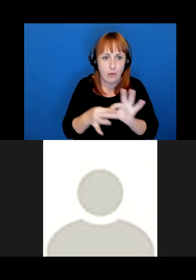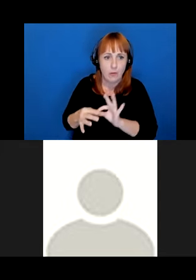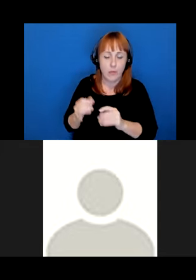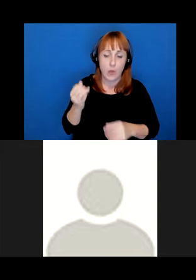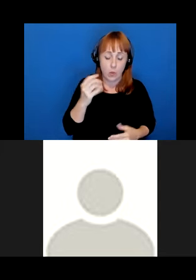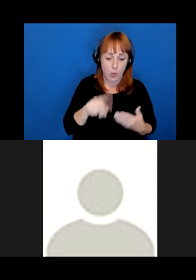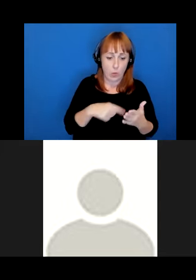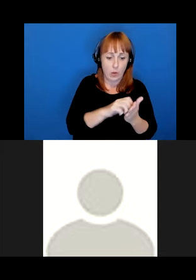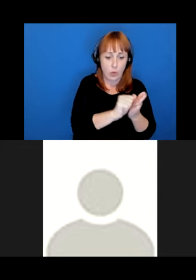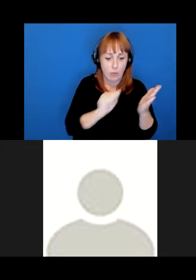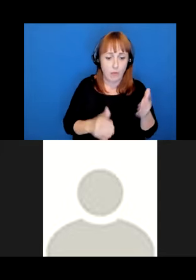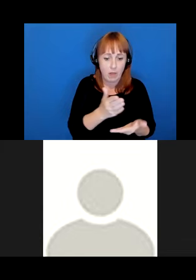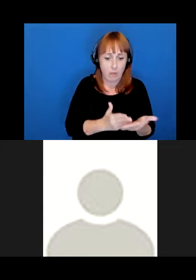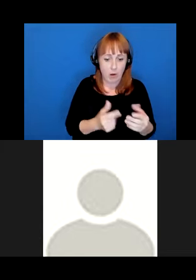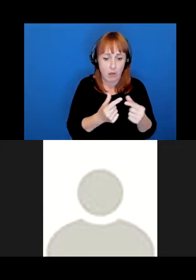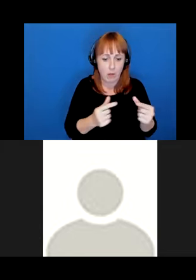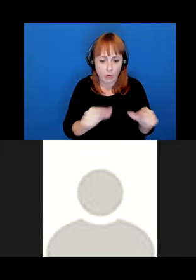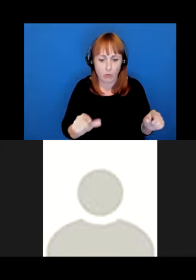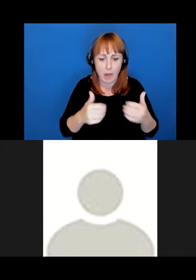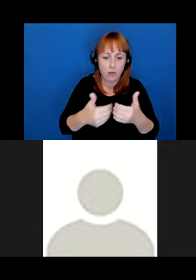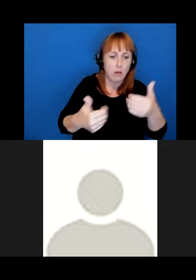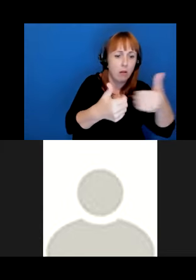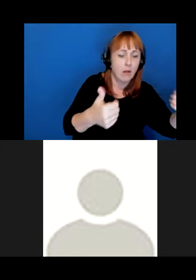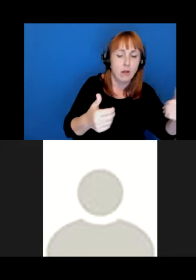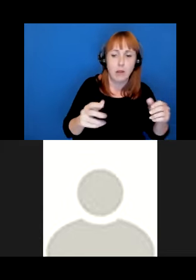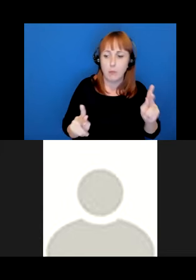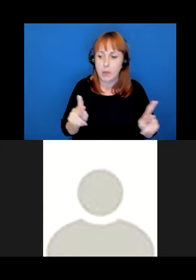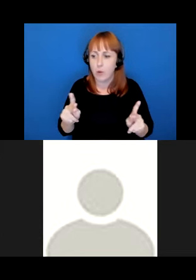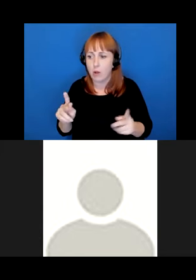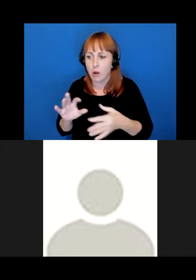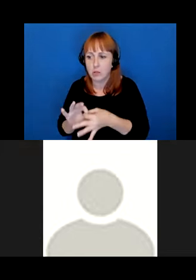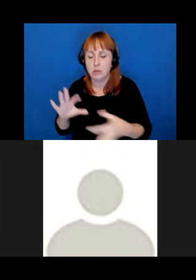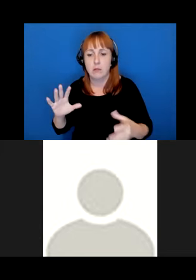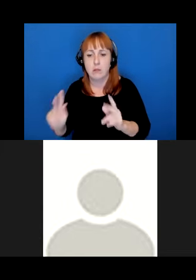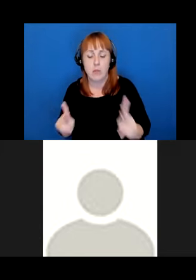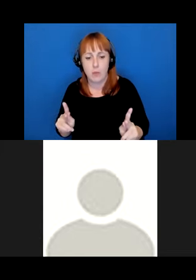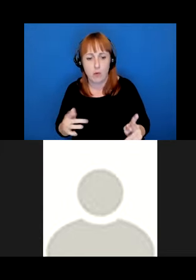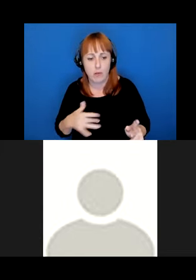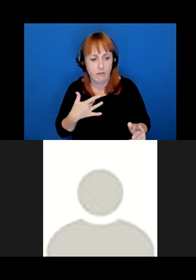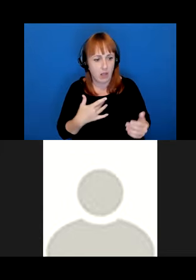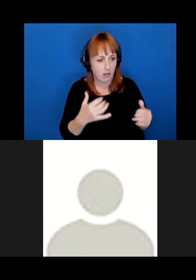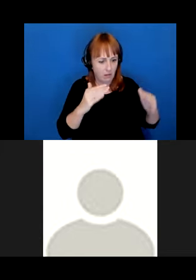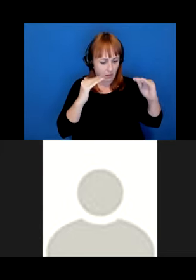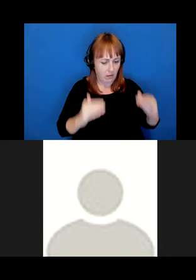in making their presentation, the associated people can also symbolically be reduced to disembodied parts.